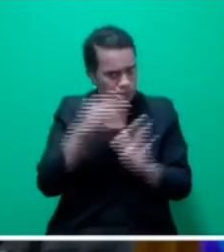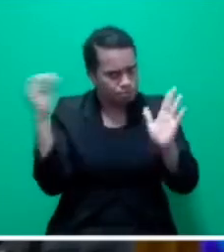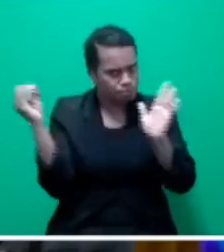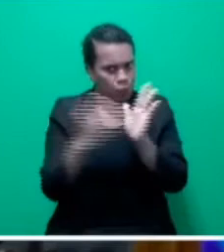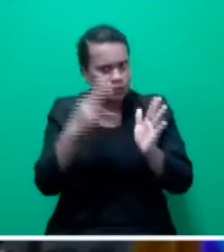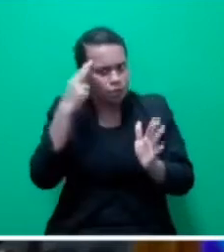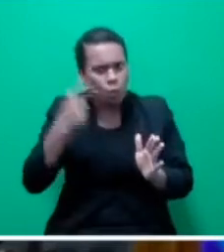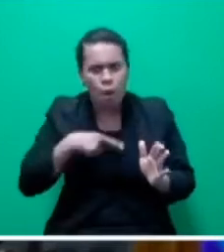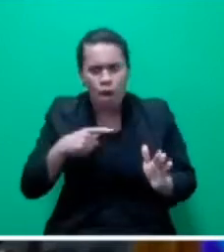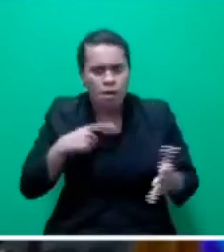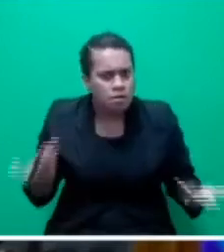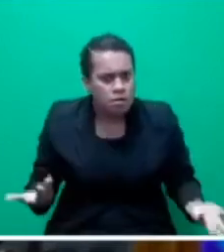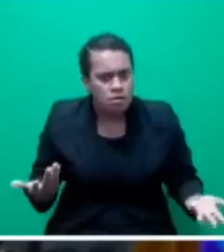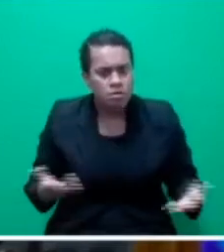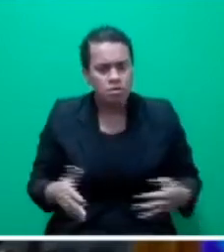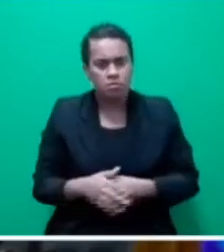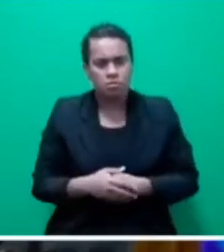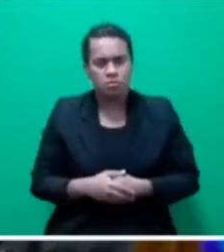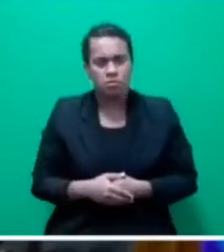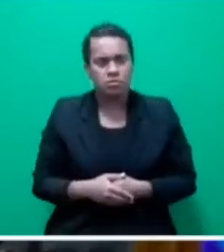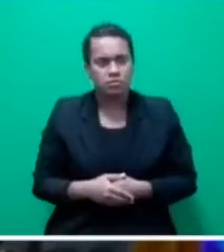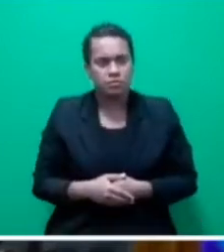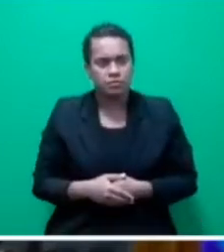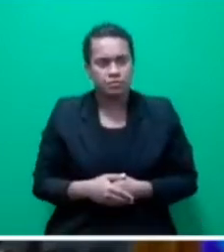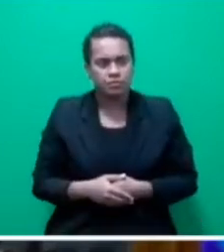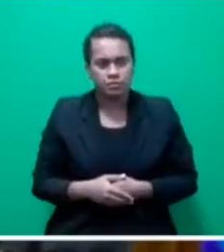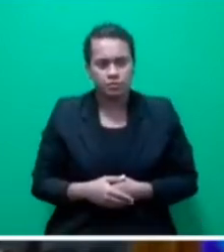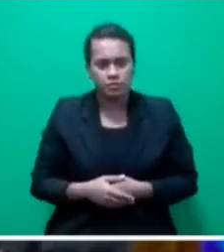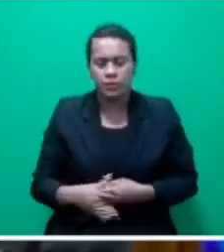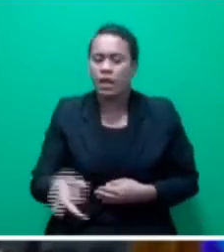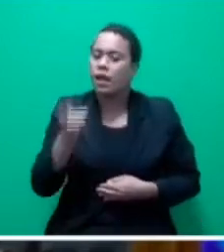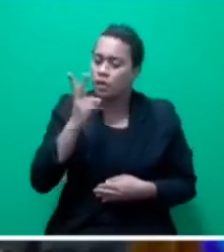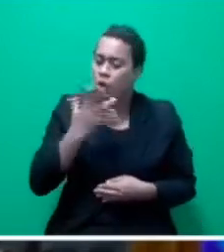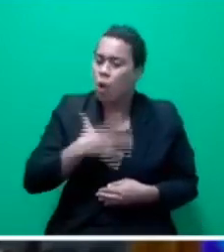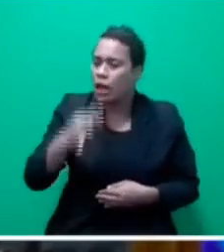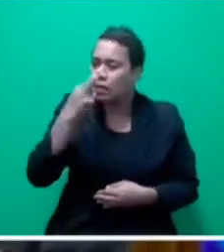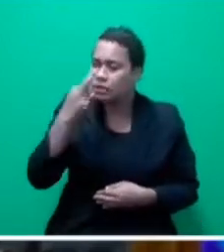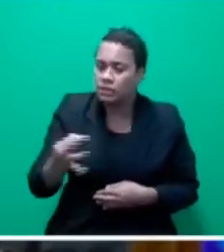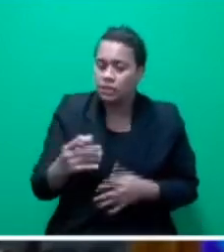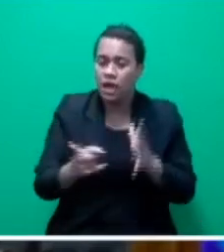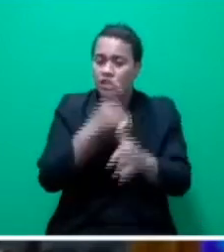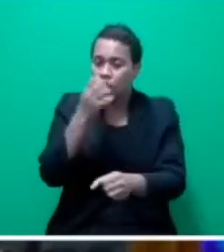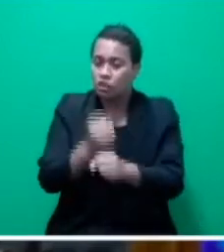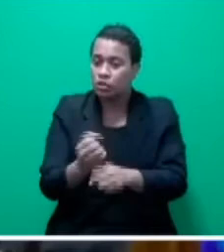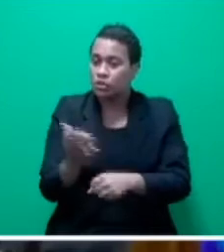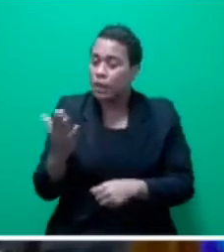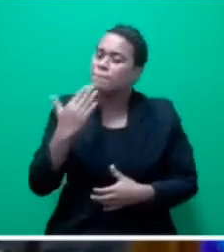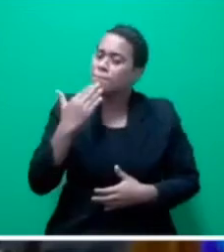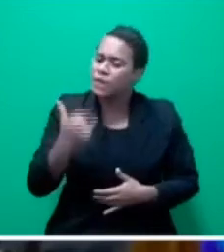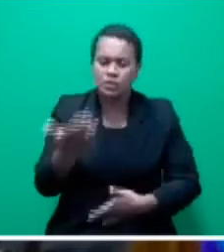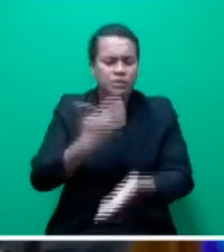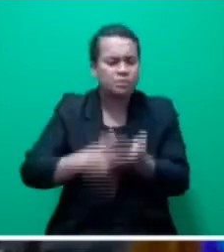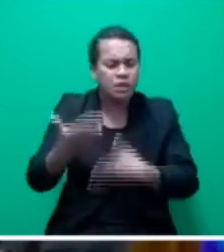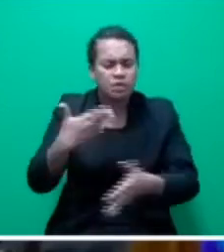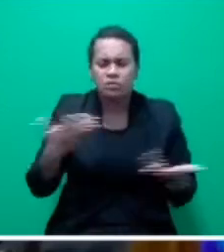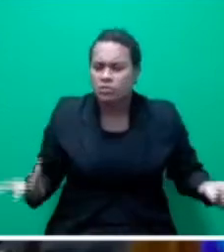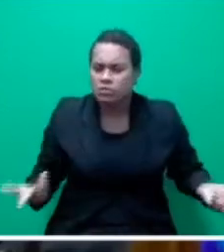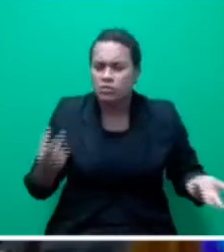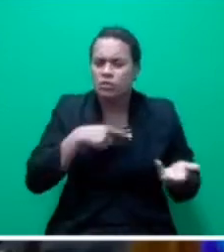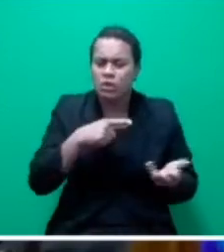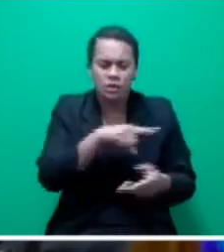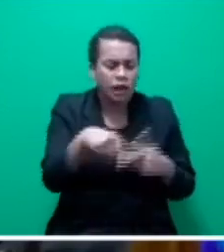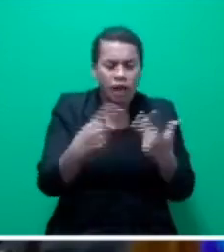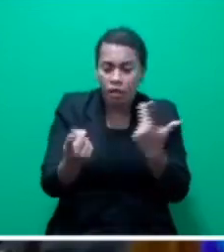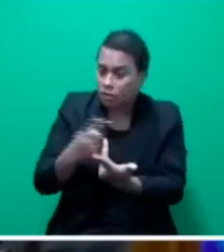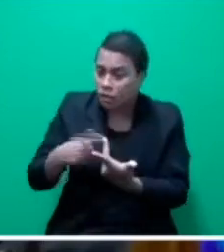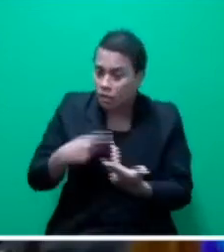At the same time, Mr. Speaker, I want to ask the Honorable Attorney General to state whether or not any other firm providing